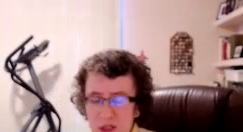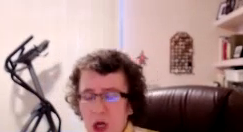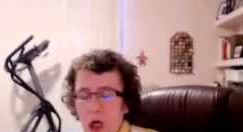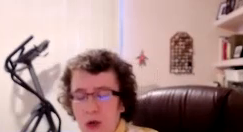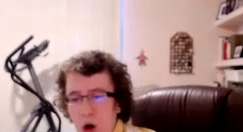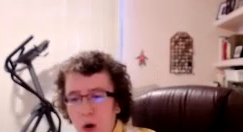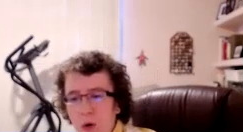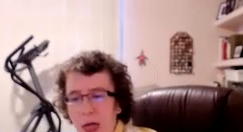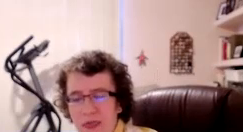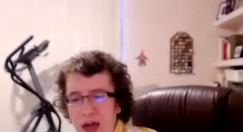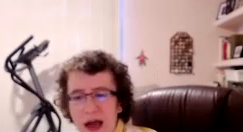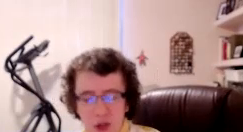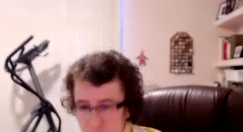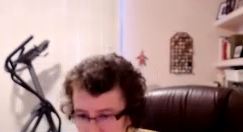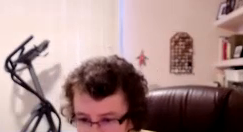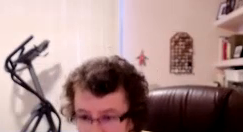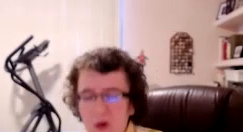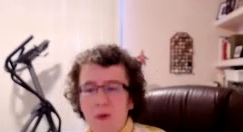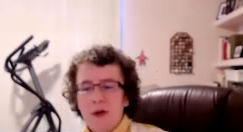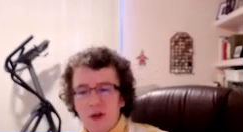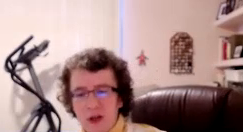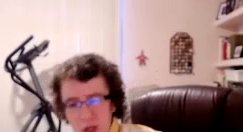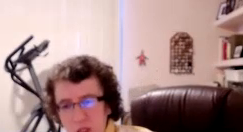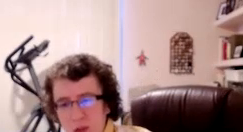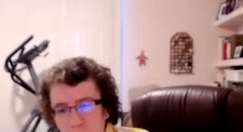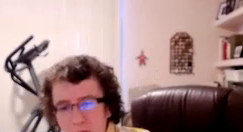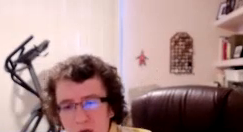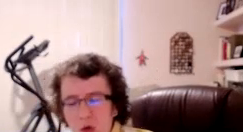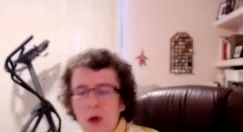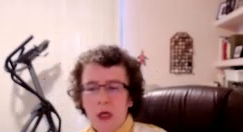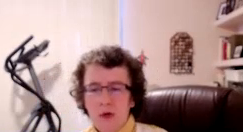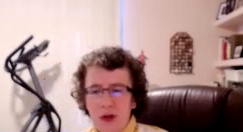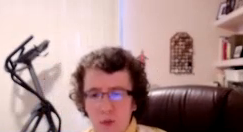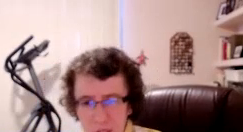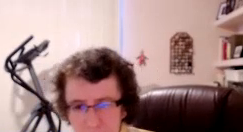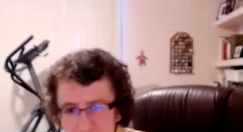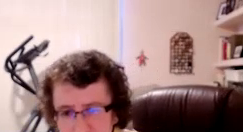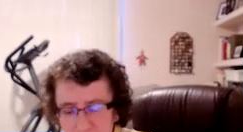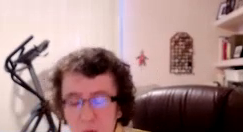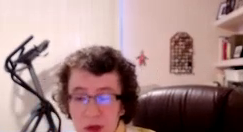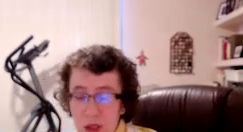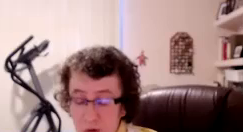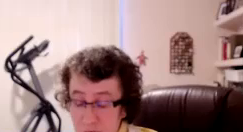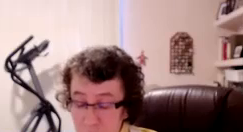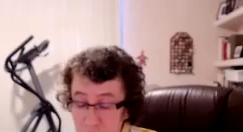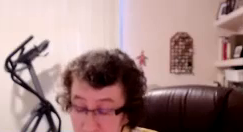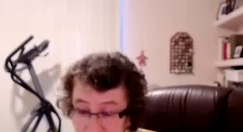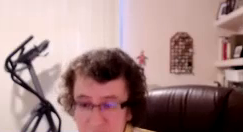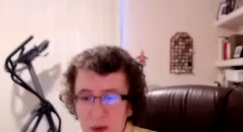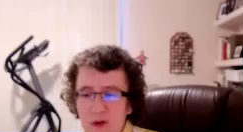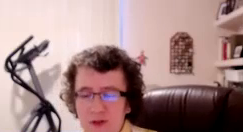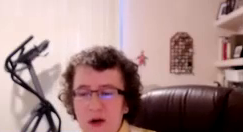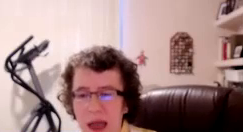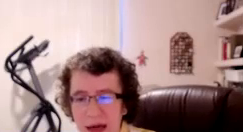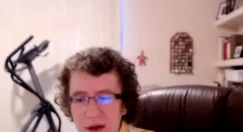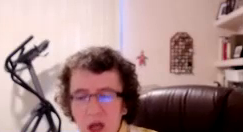trustees know that you use charter public transportation is important to you you think we should be we think you think we should stay